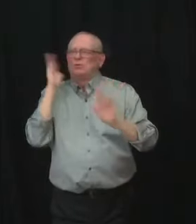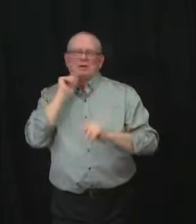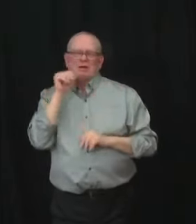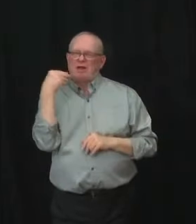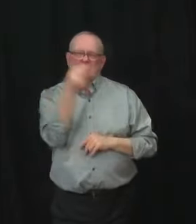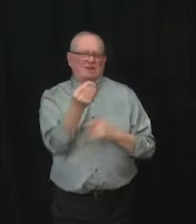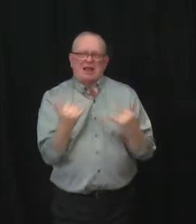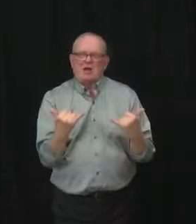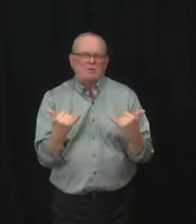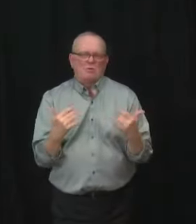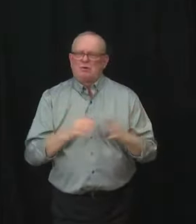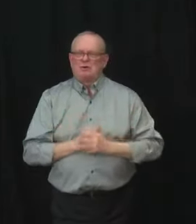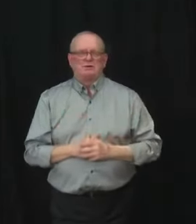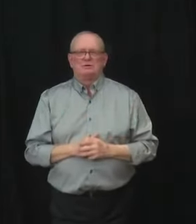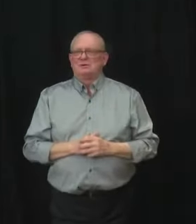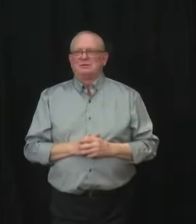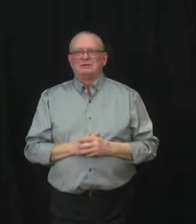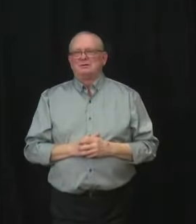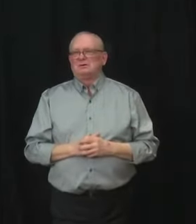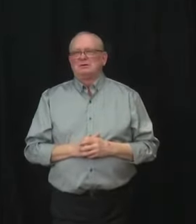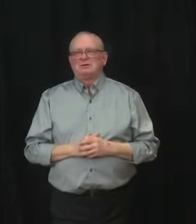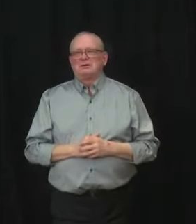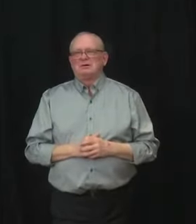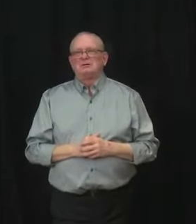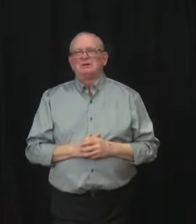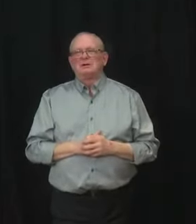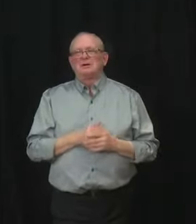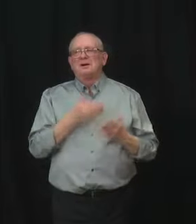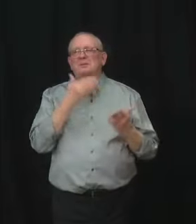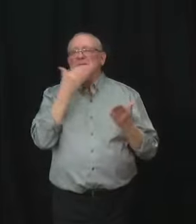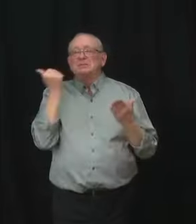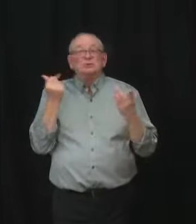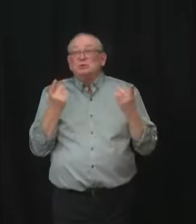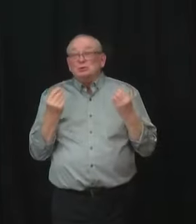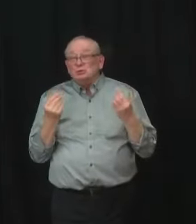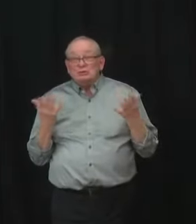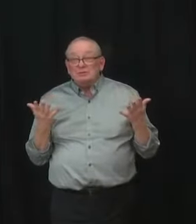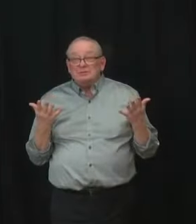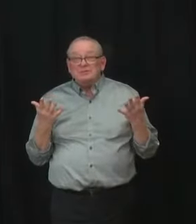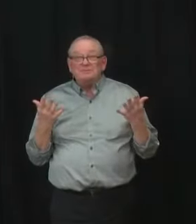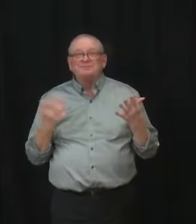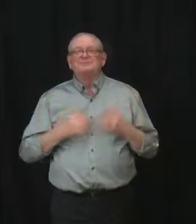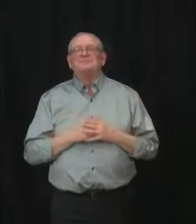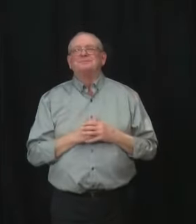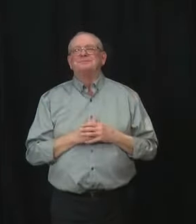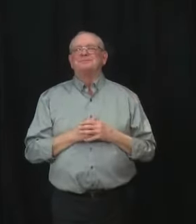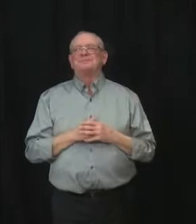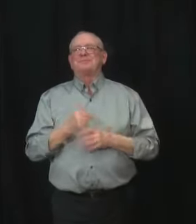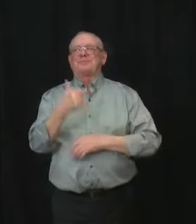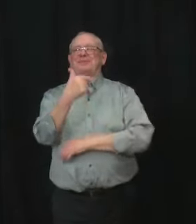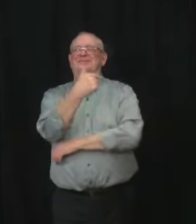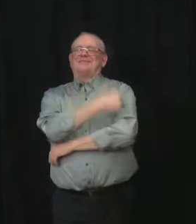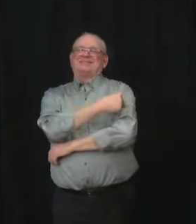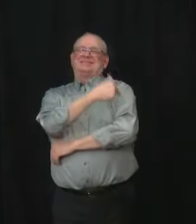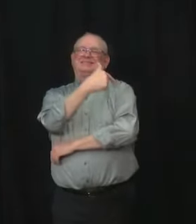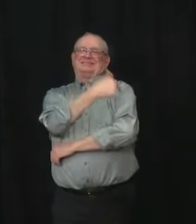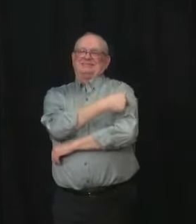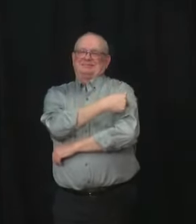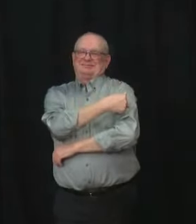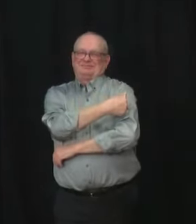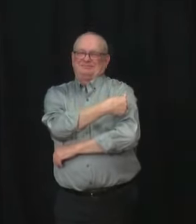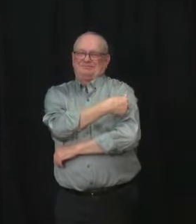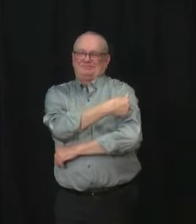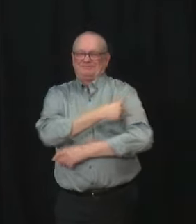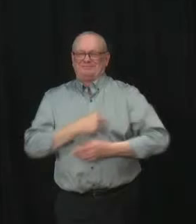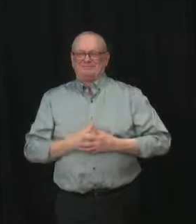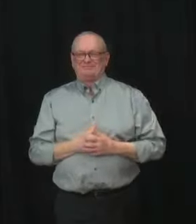as the saying goes, an ounce of prevention is worth a pound of cure. While Paxlovid is a new secondary option to prevent mild or moderate cases